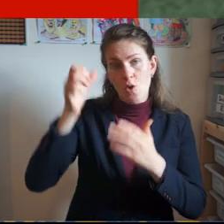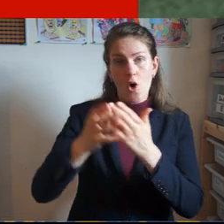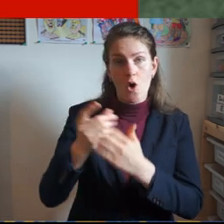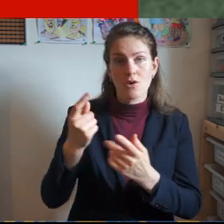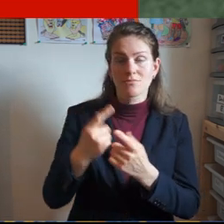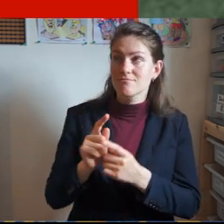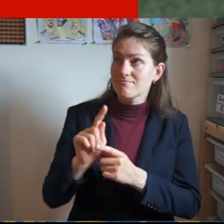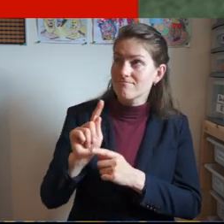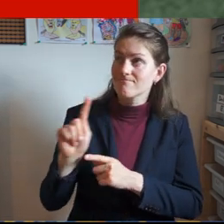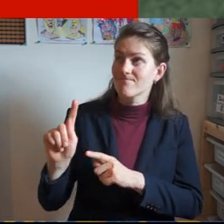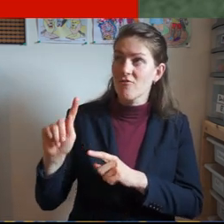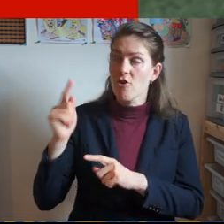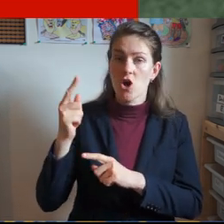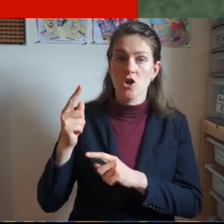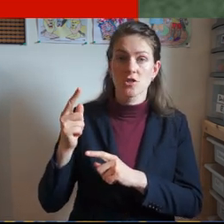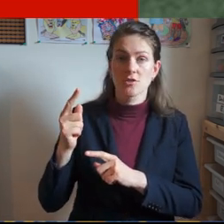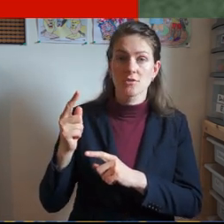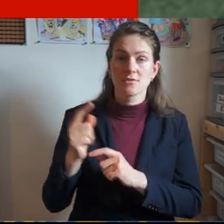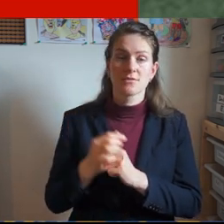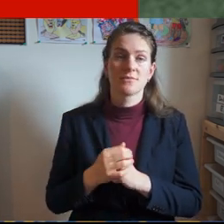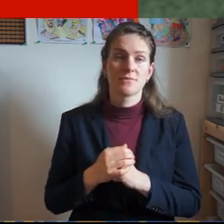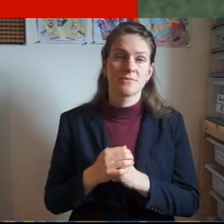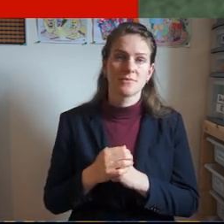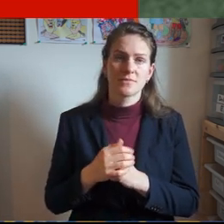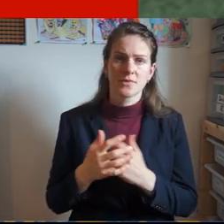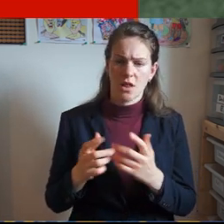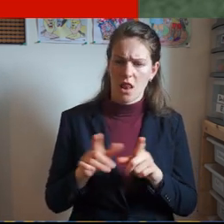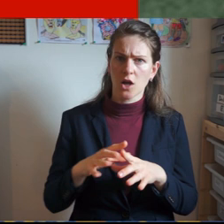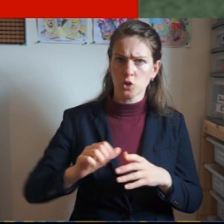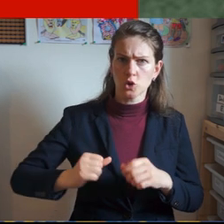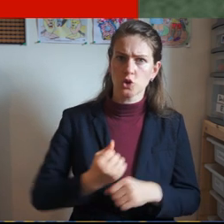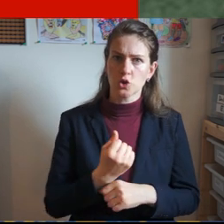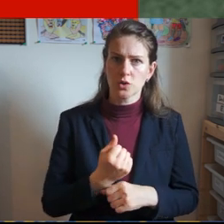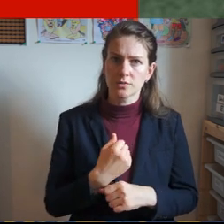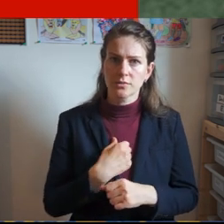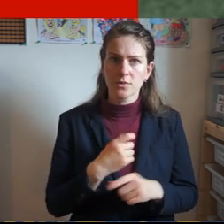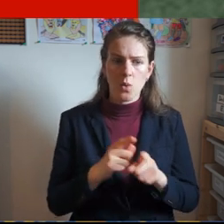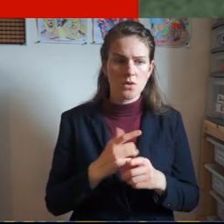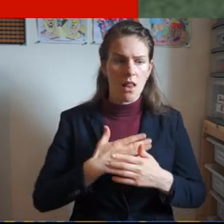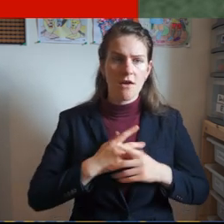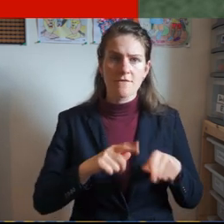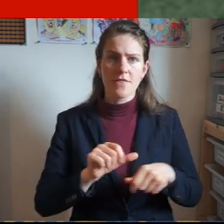love Him as we should and to love our neighbour as we should.